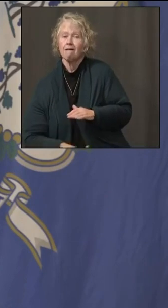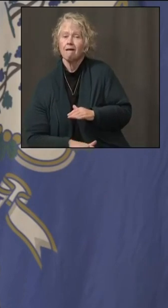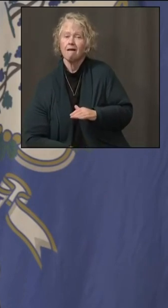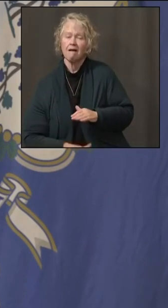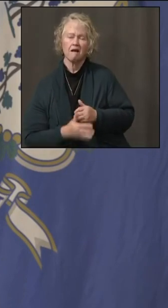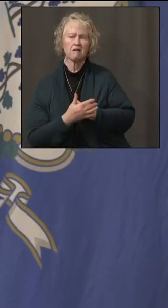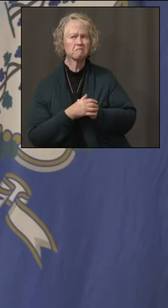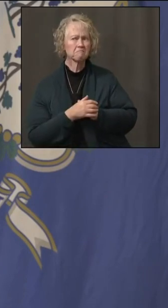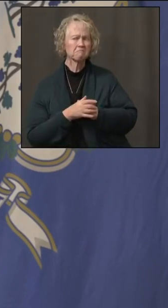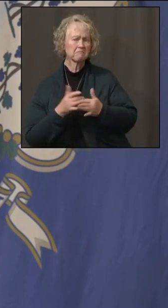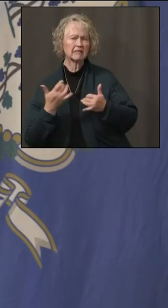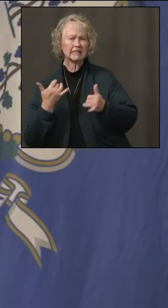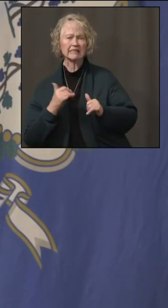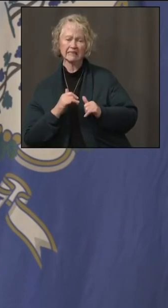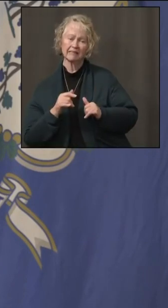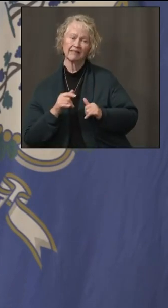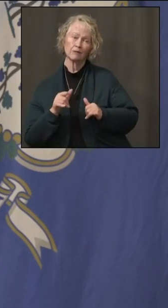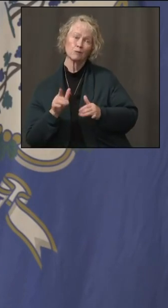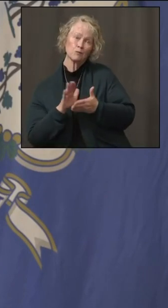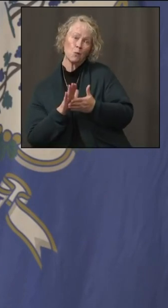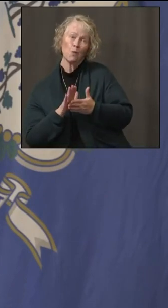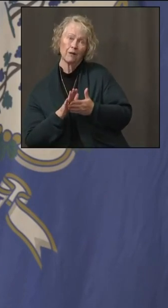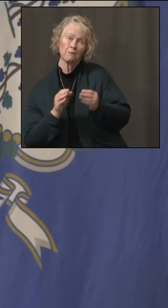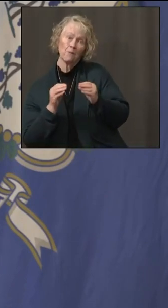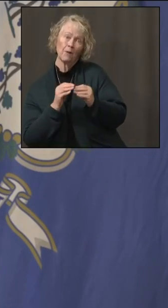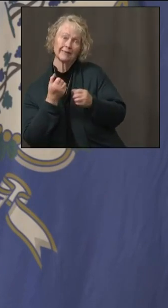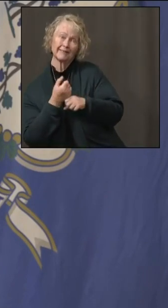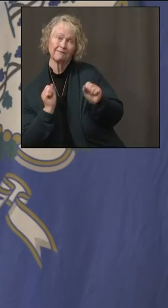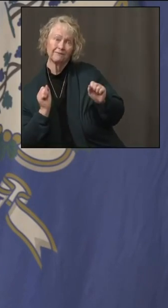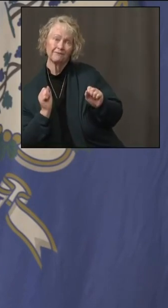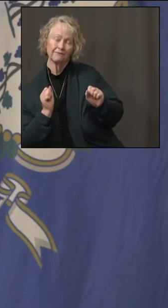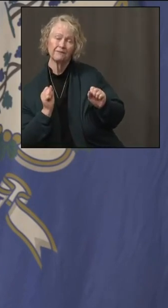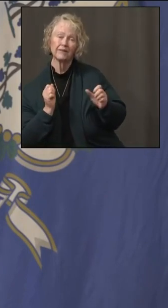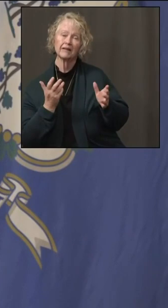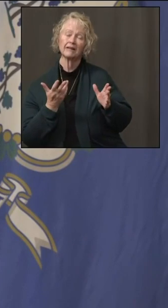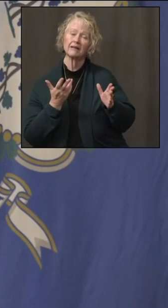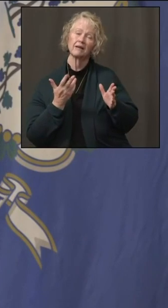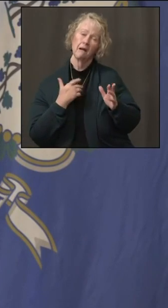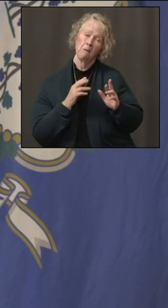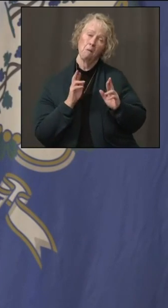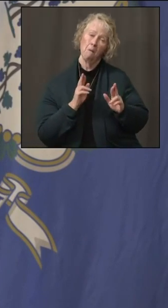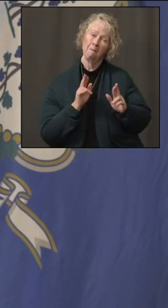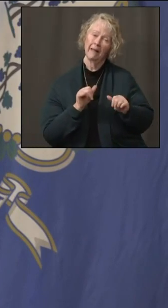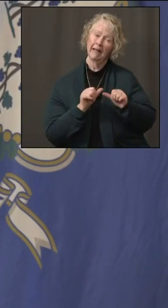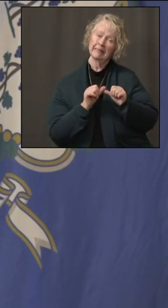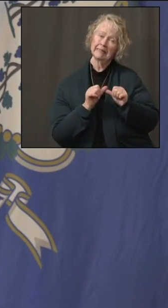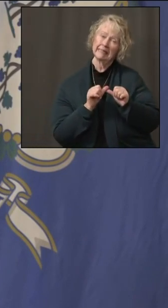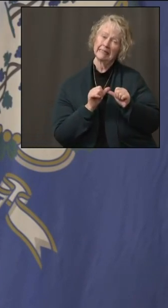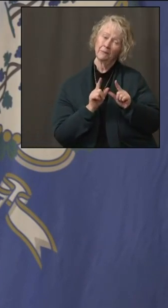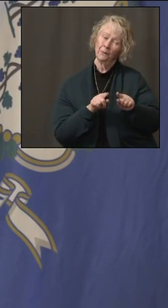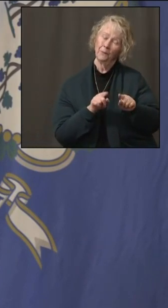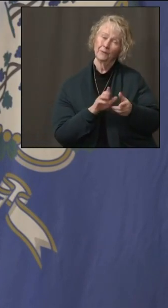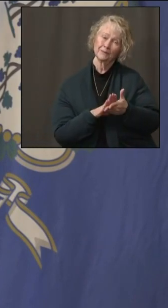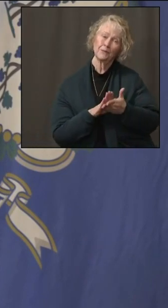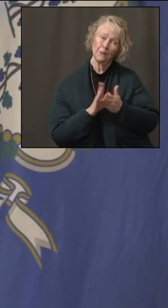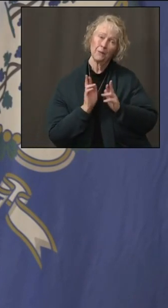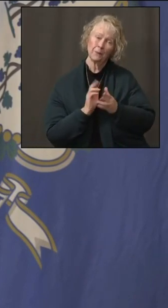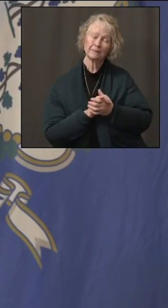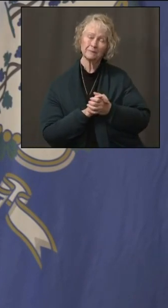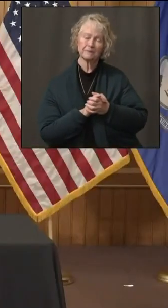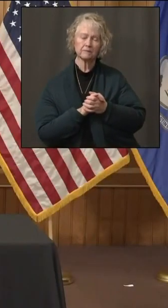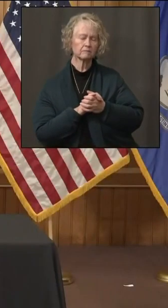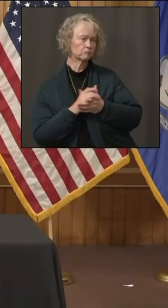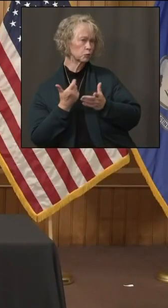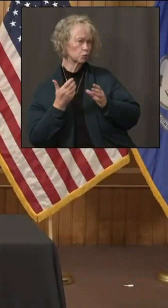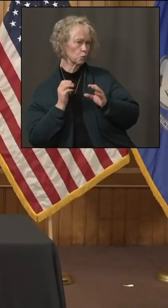relatively speaking, the safest place to be, but I'm hoping we can keep that going a while longer. So,